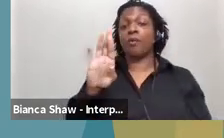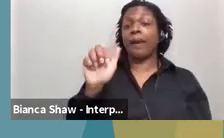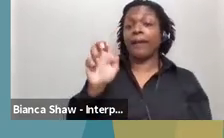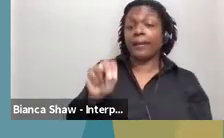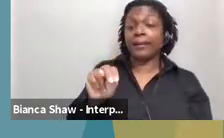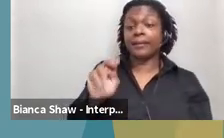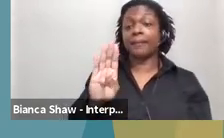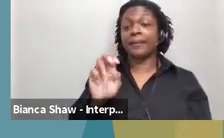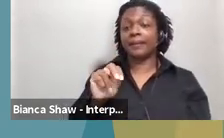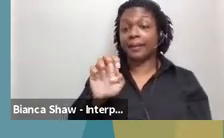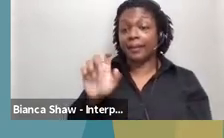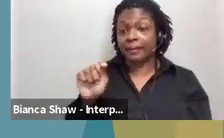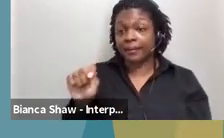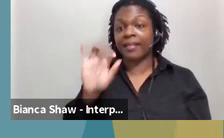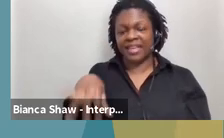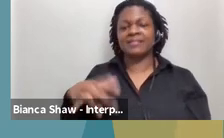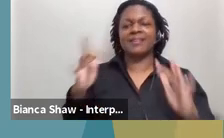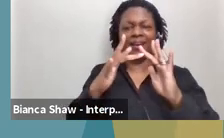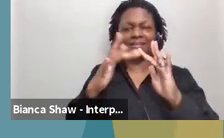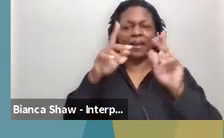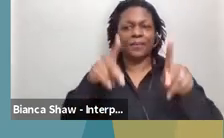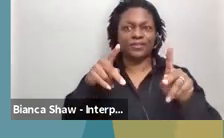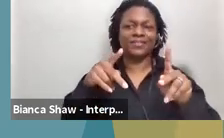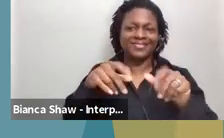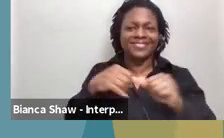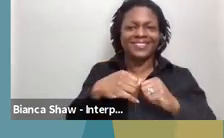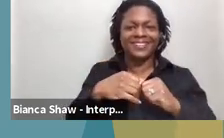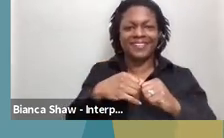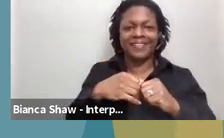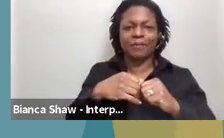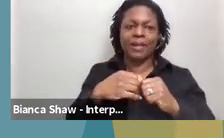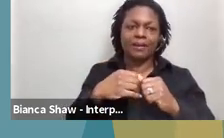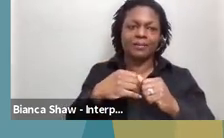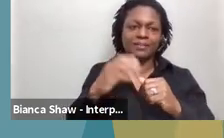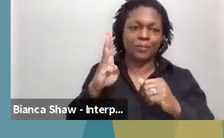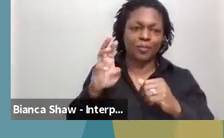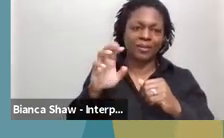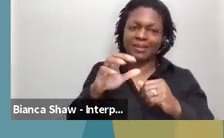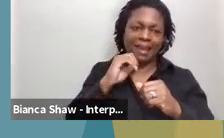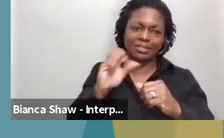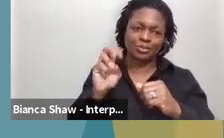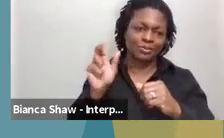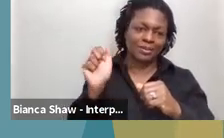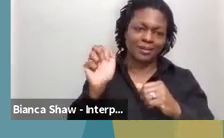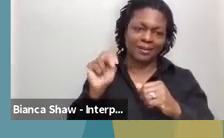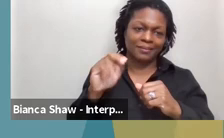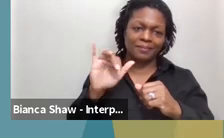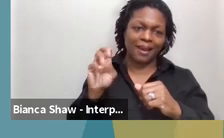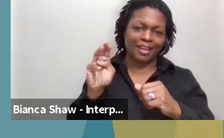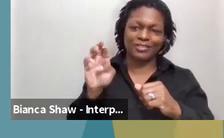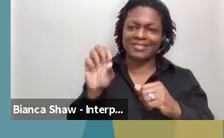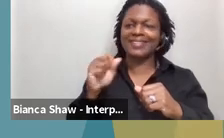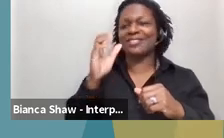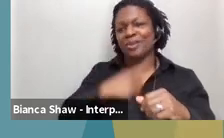of contact there. And we'll get that corrected before we send that out. It's Brian.Bennett at LA.gov. And Kelly